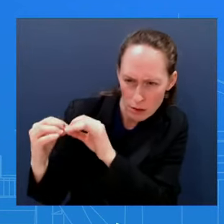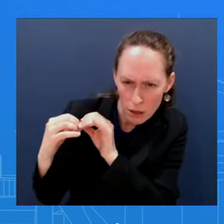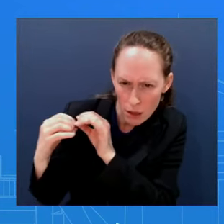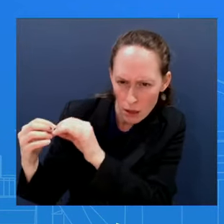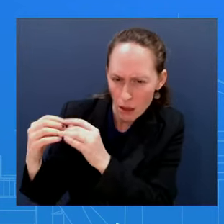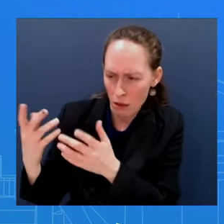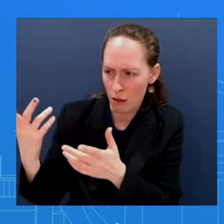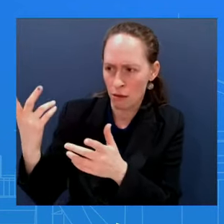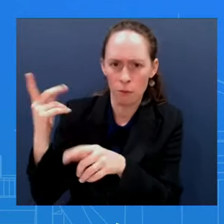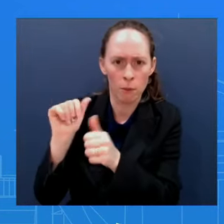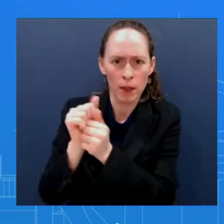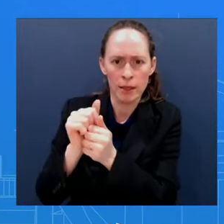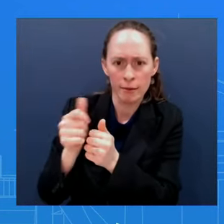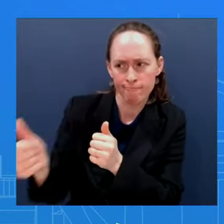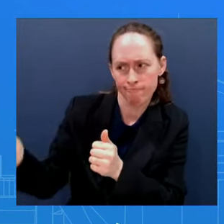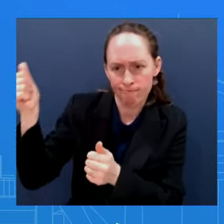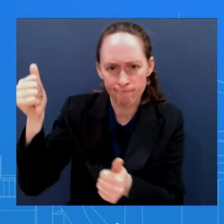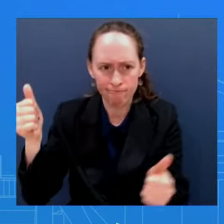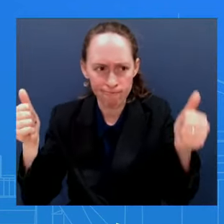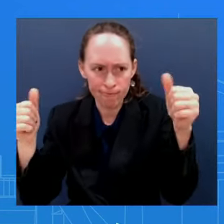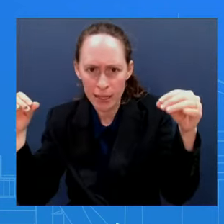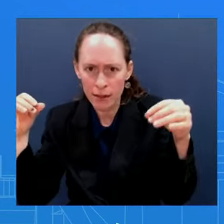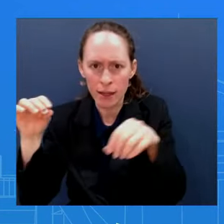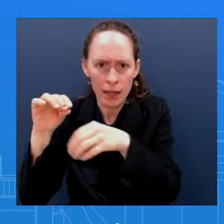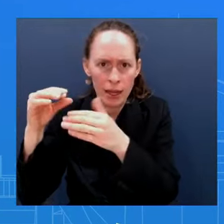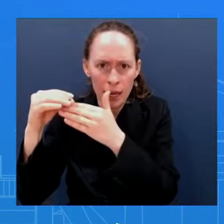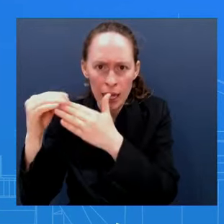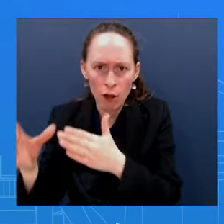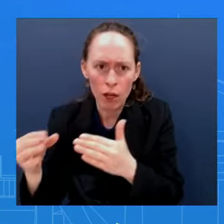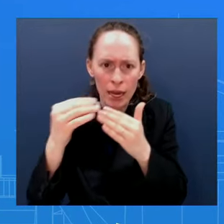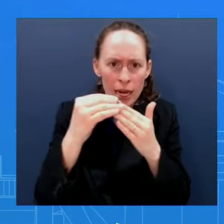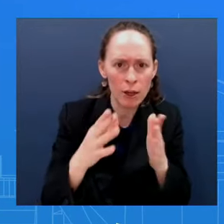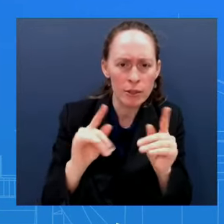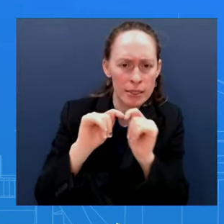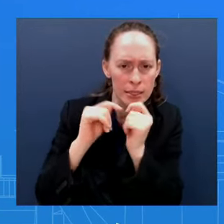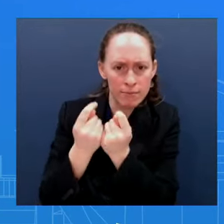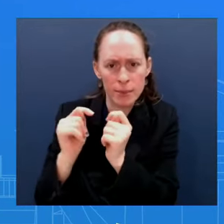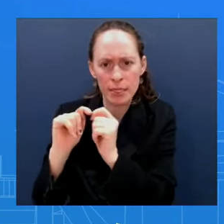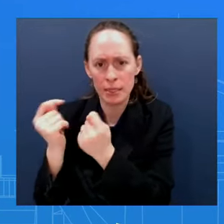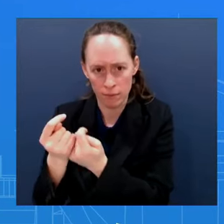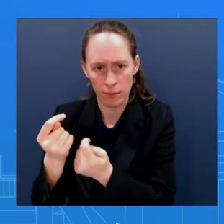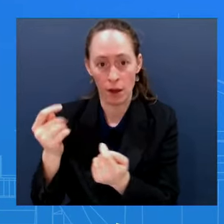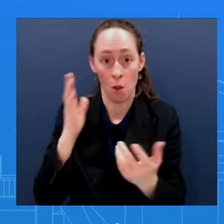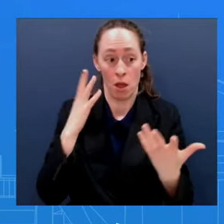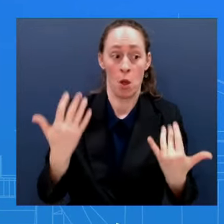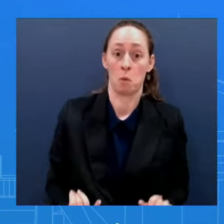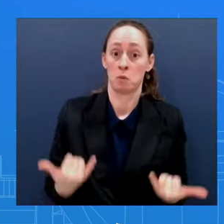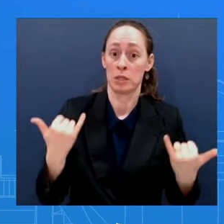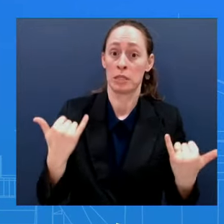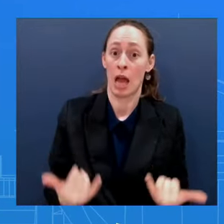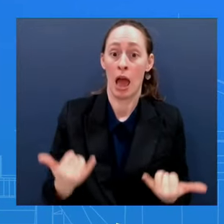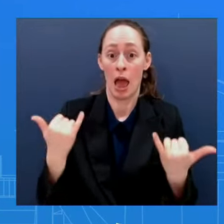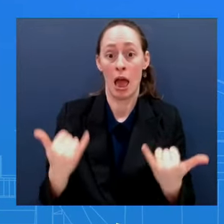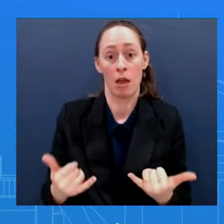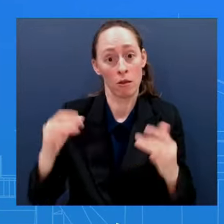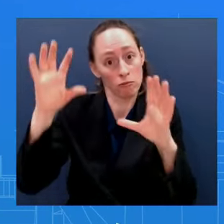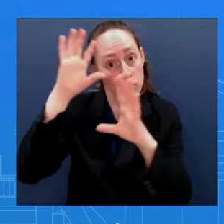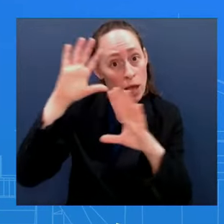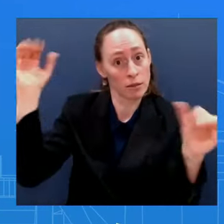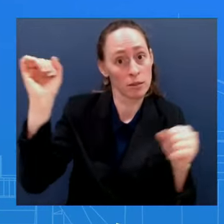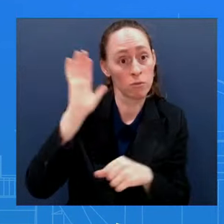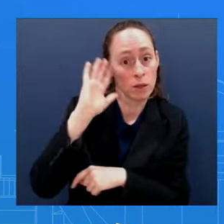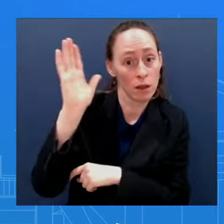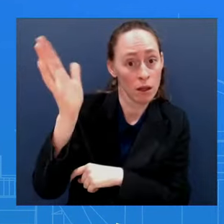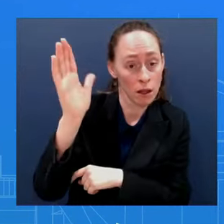today, around 4 o'clock I think that's important, you'll hear directly from them There's just not a press conference component to this Not